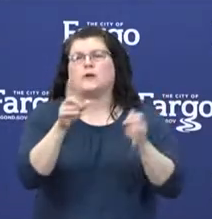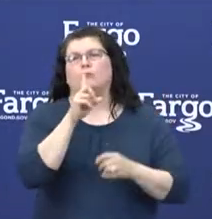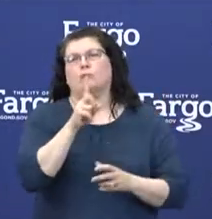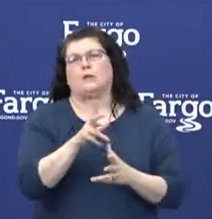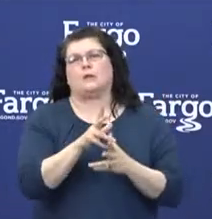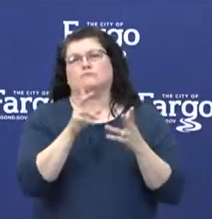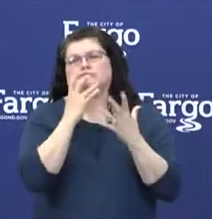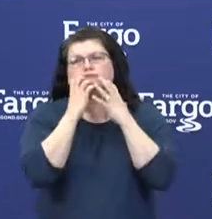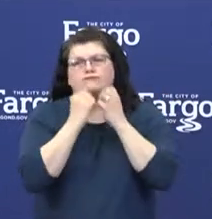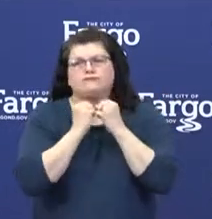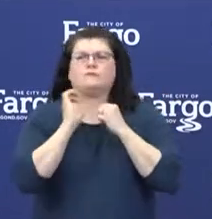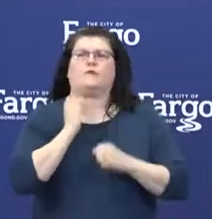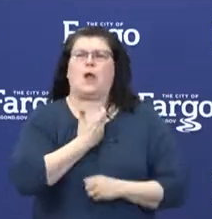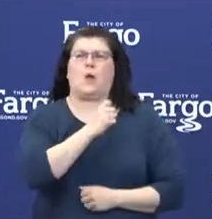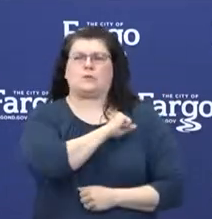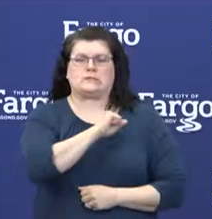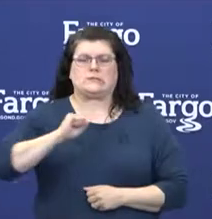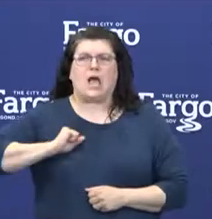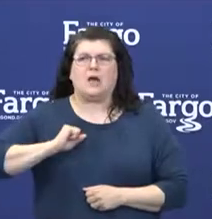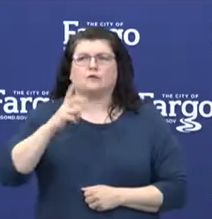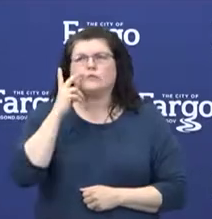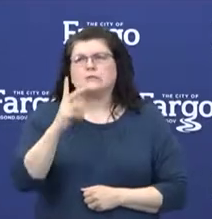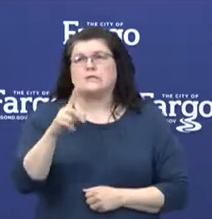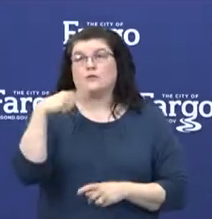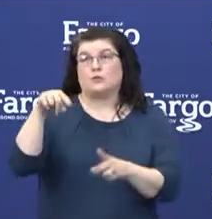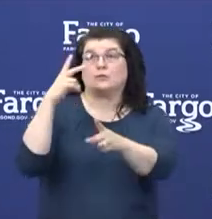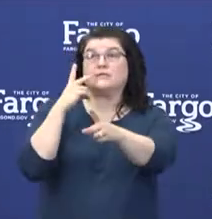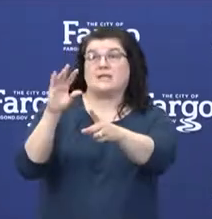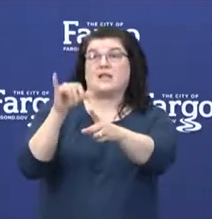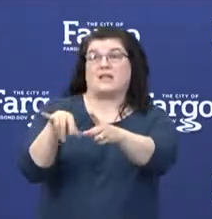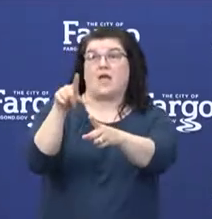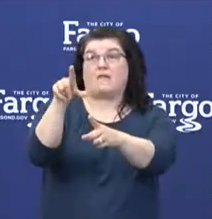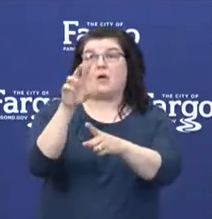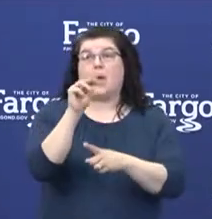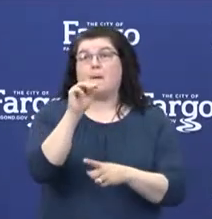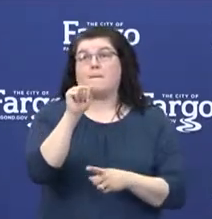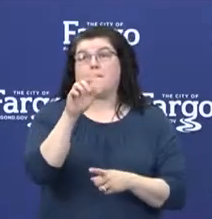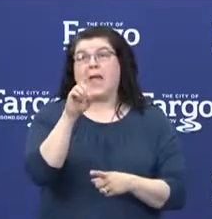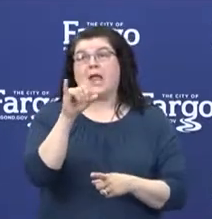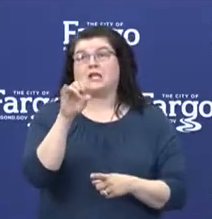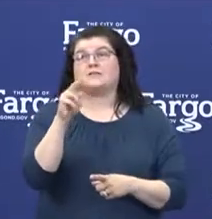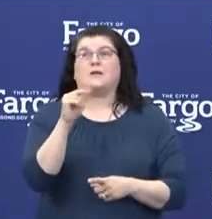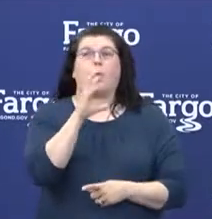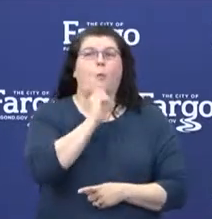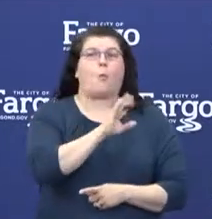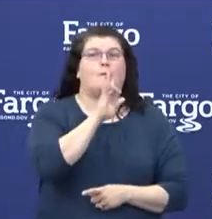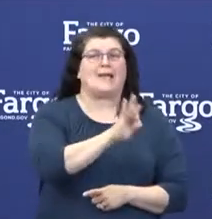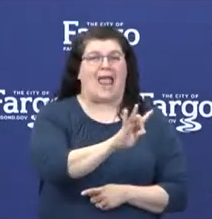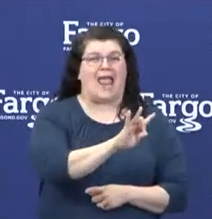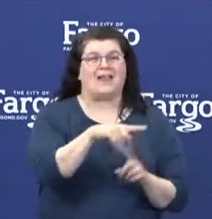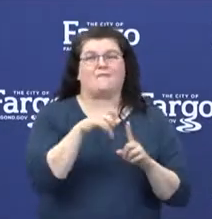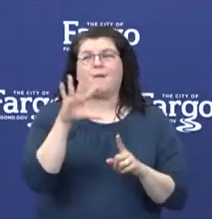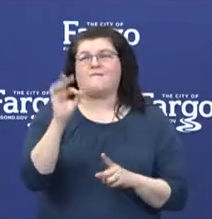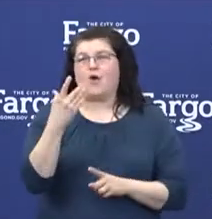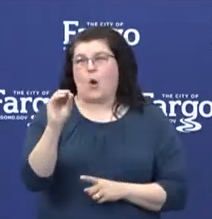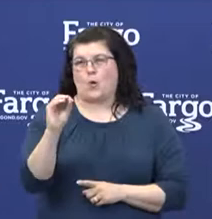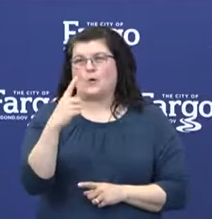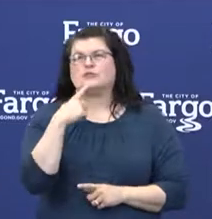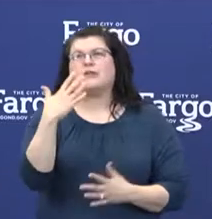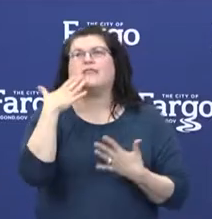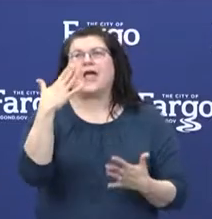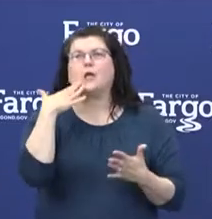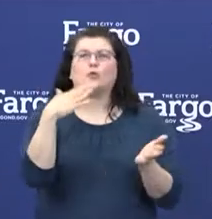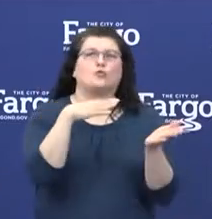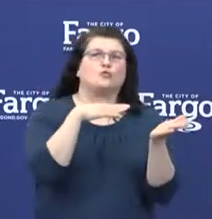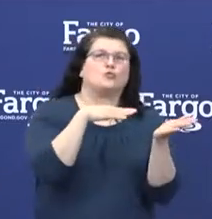if you can see this up on your screen, this is Madison, eight years old from Fargo, who sent a thank you to the